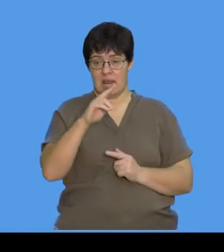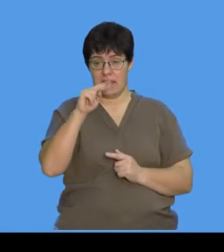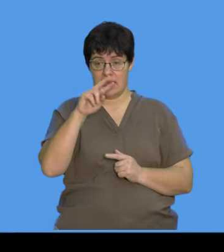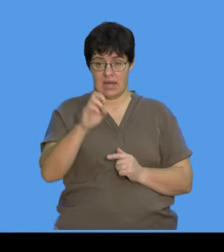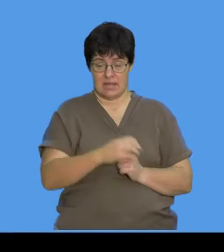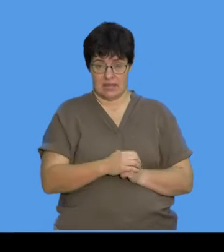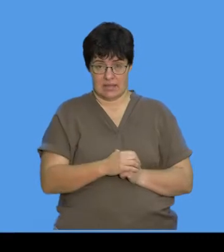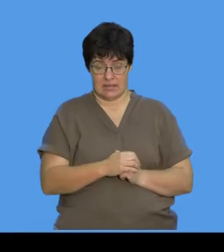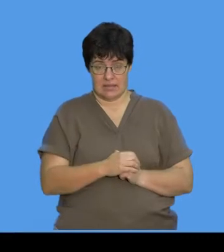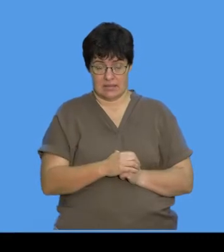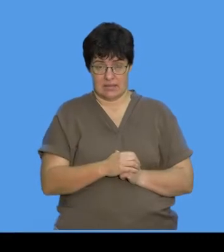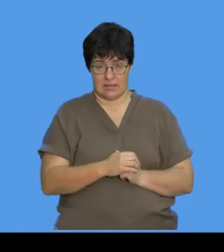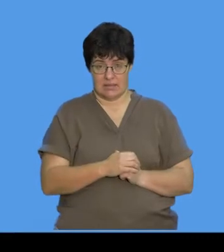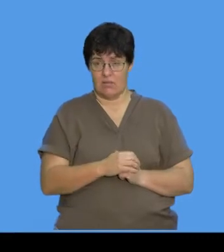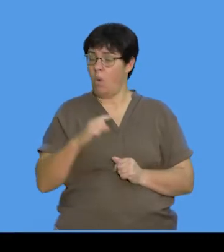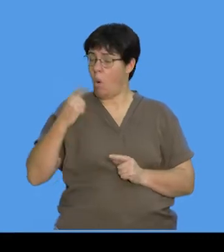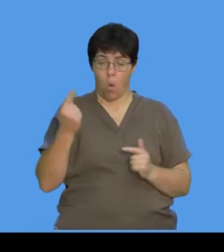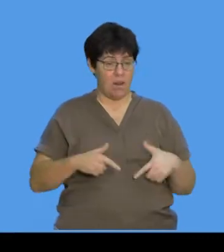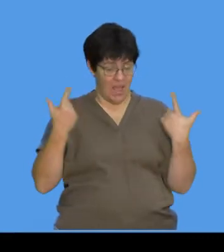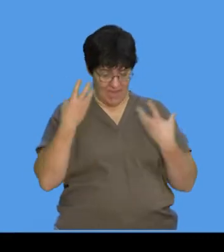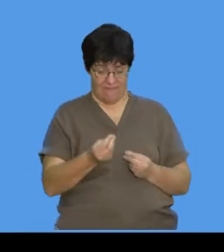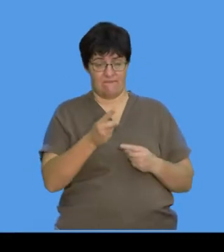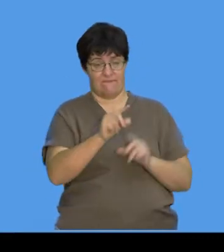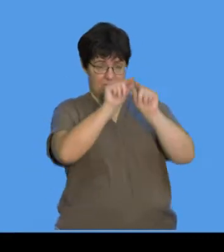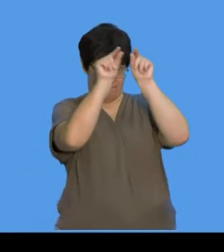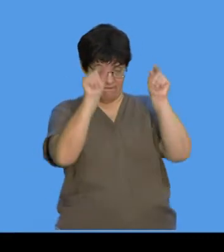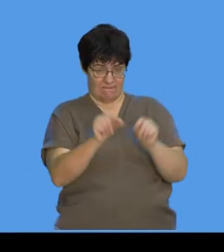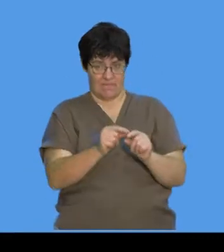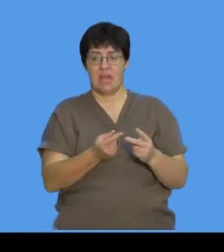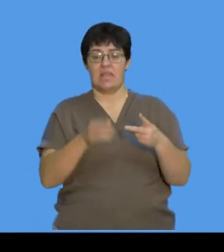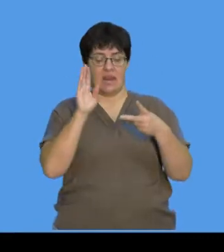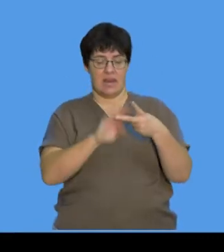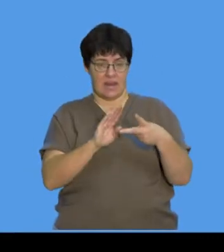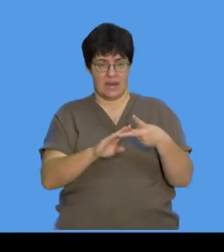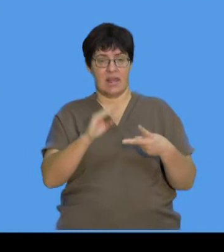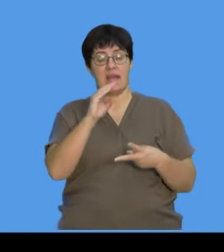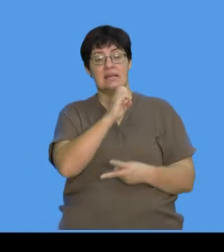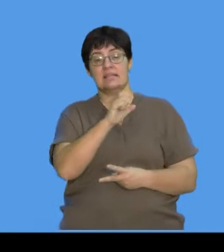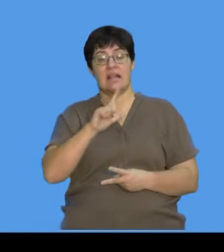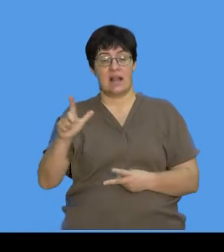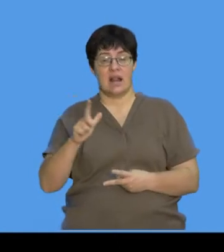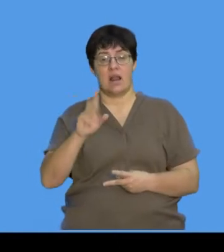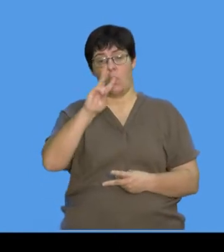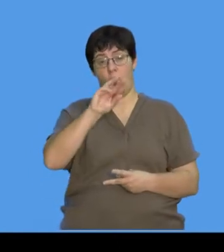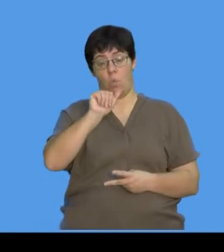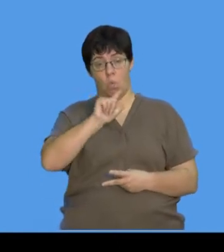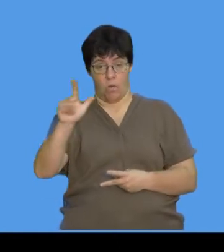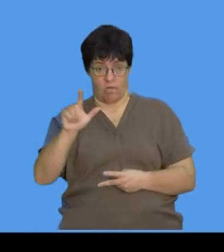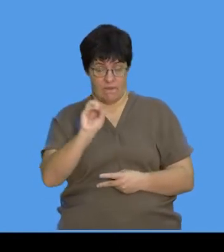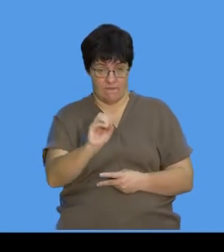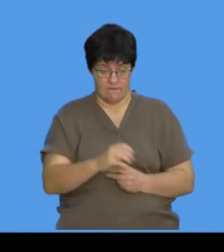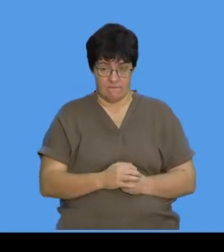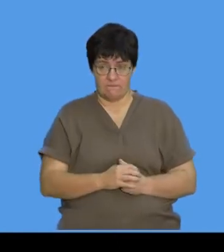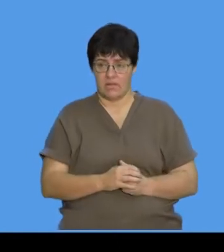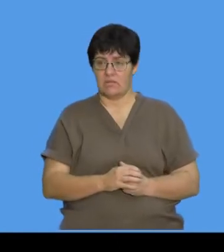layer. All living things have a cell membrane. Then it has a cell wall around it.